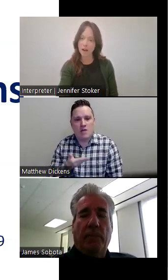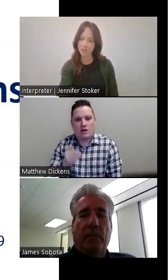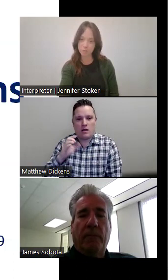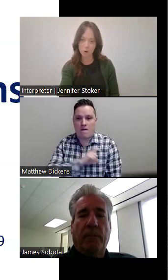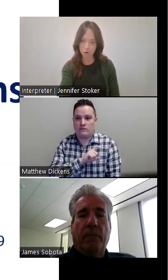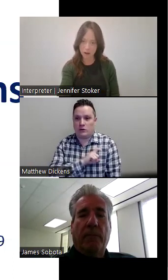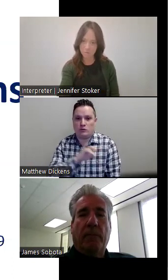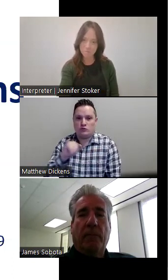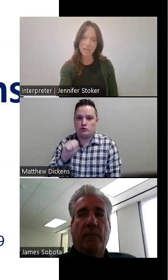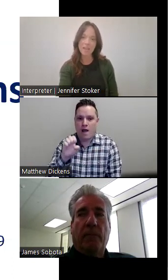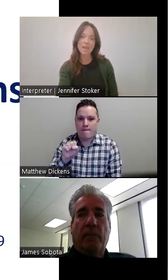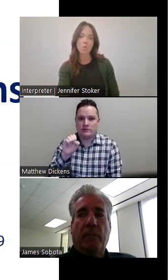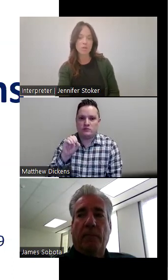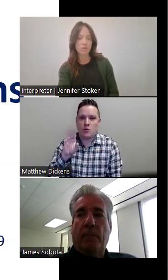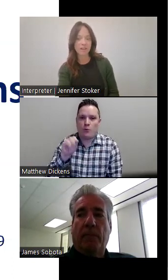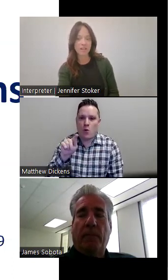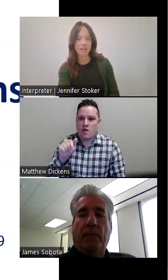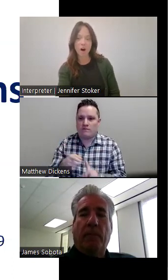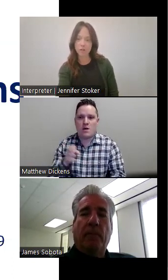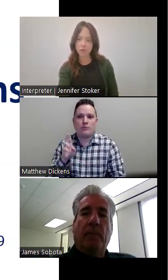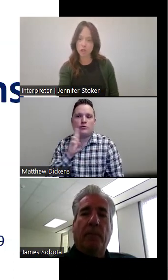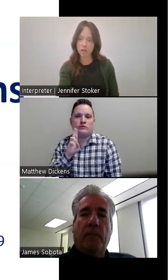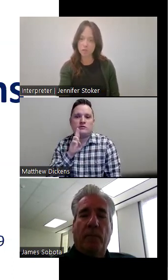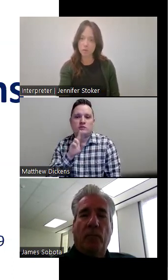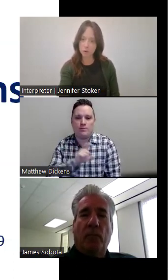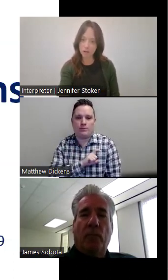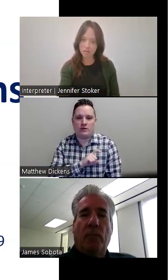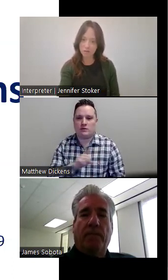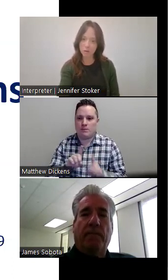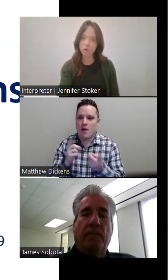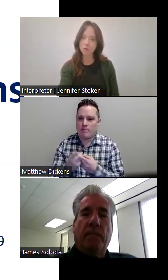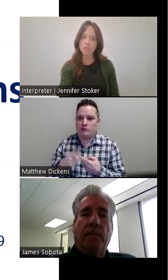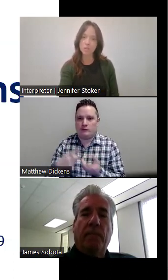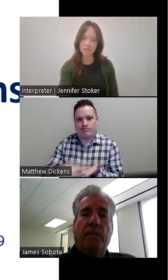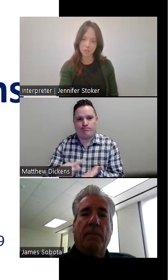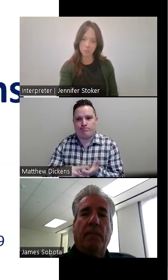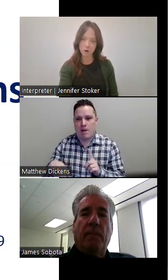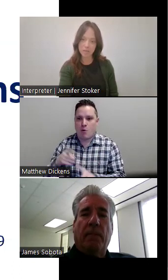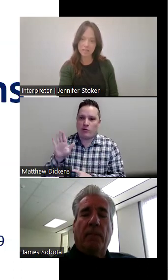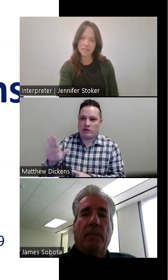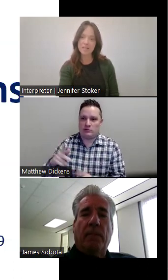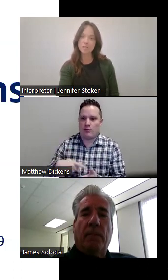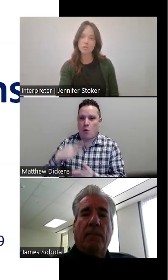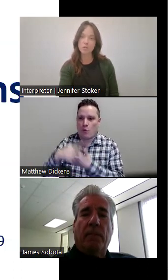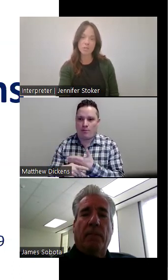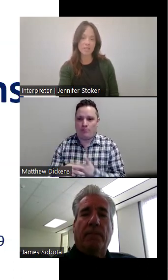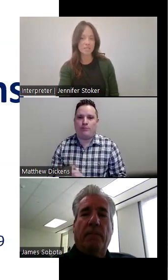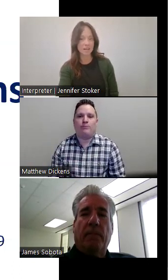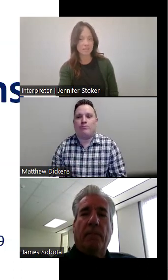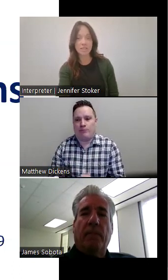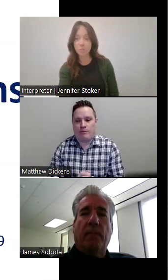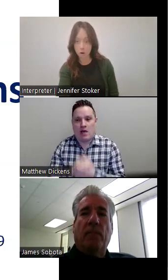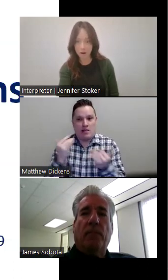interaction program. We've invited officer James Sabota from the Houston Police Department to